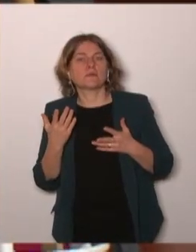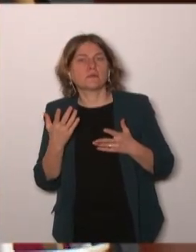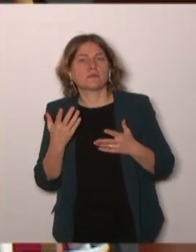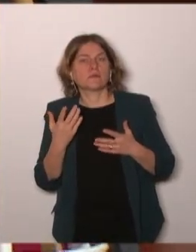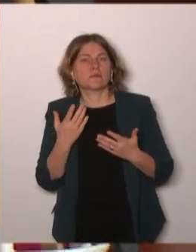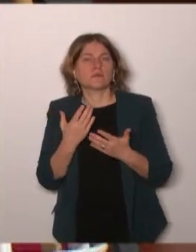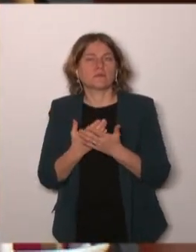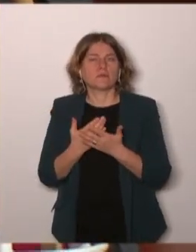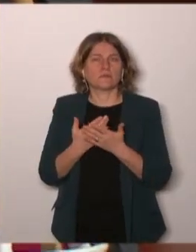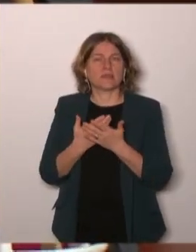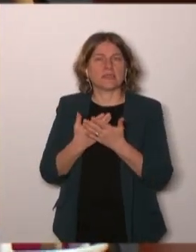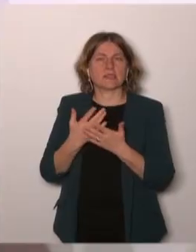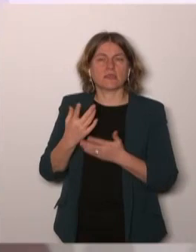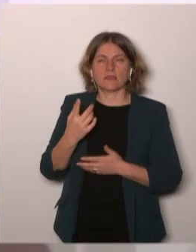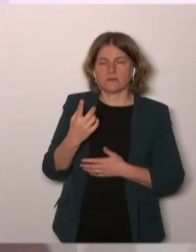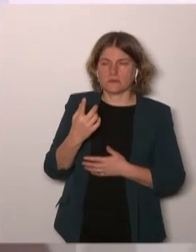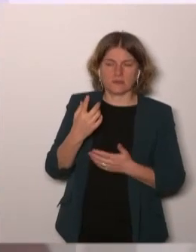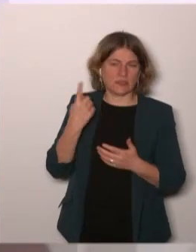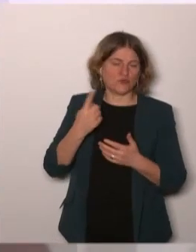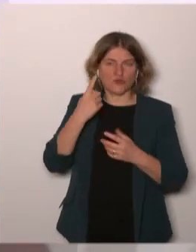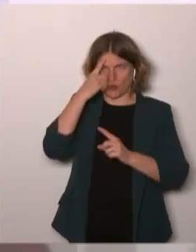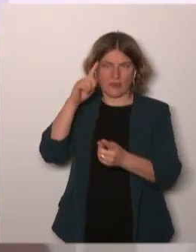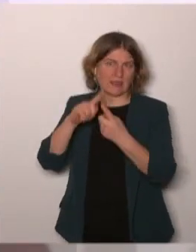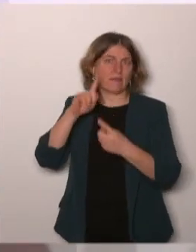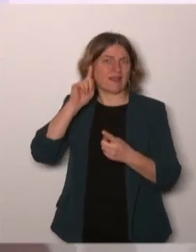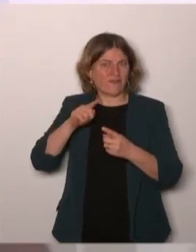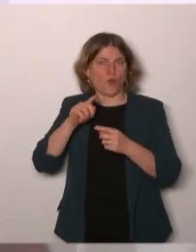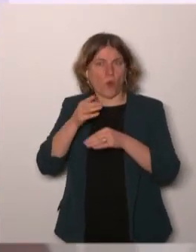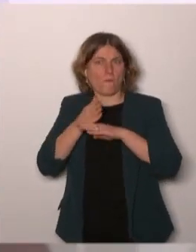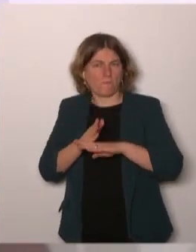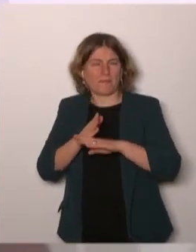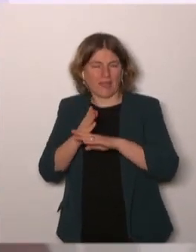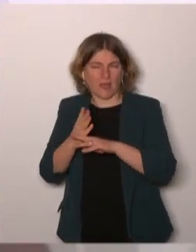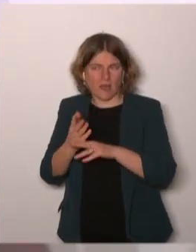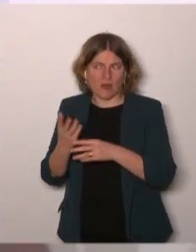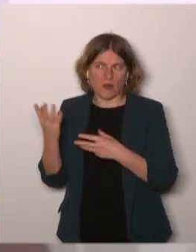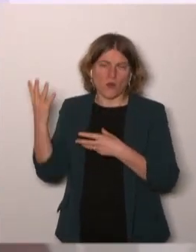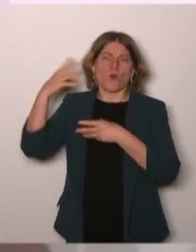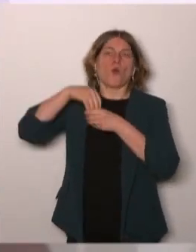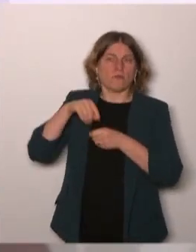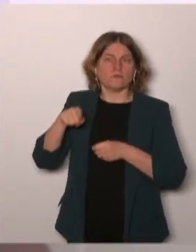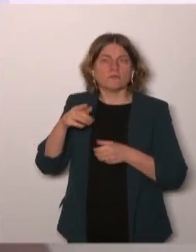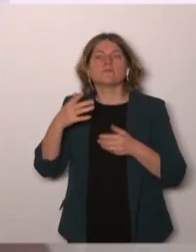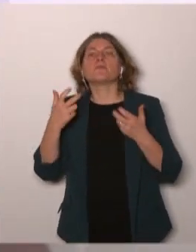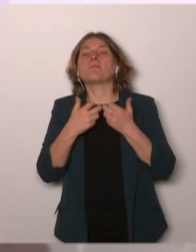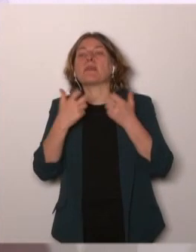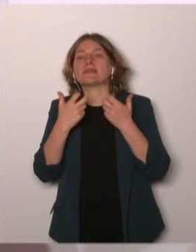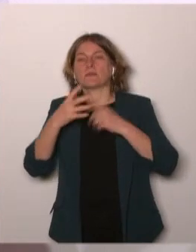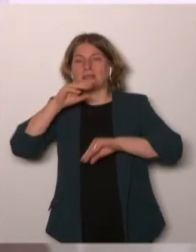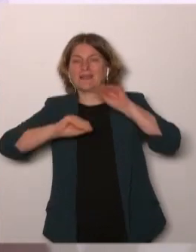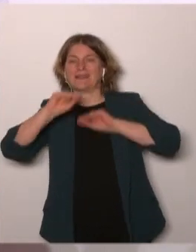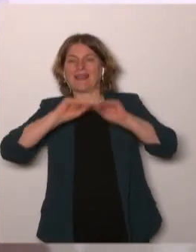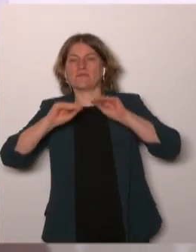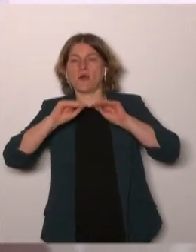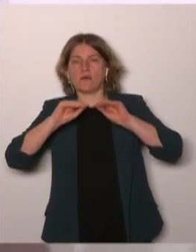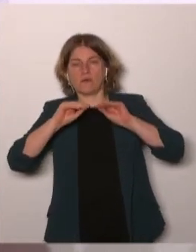answer and usually I refer to treatment optimization applied clinical research or public health research it's